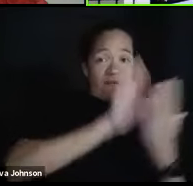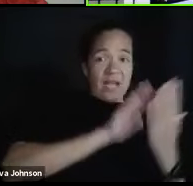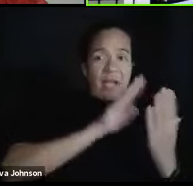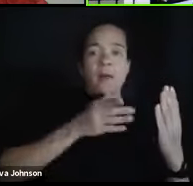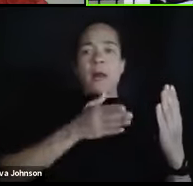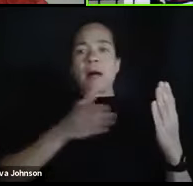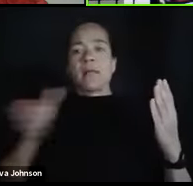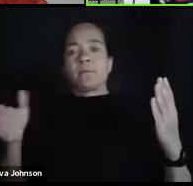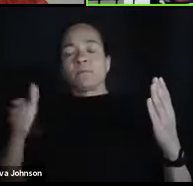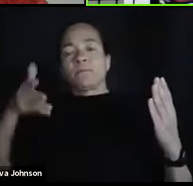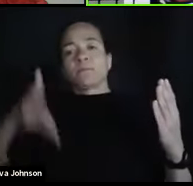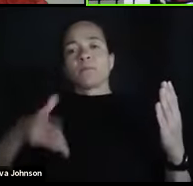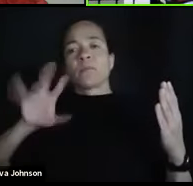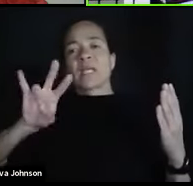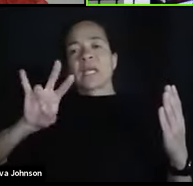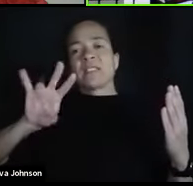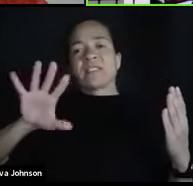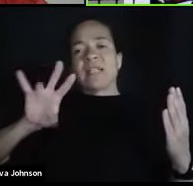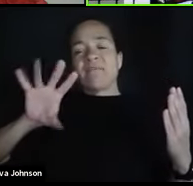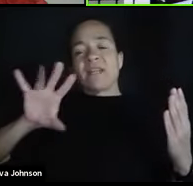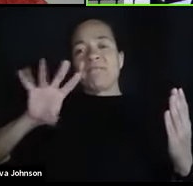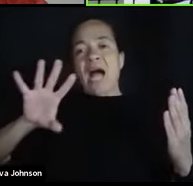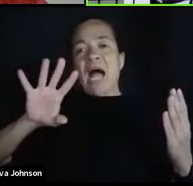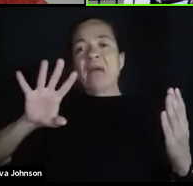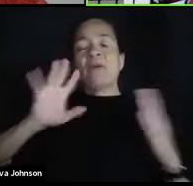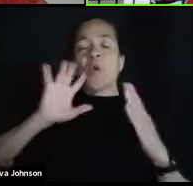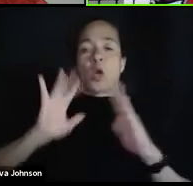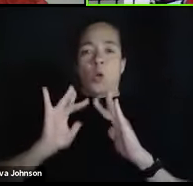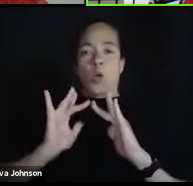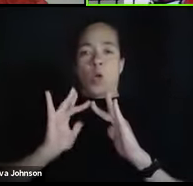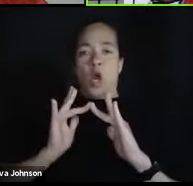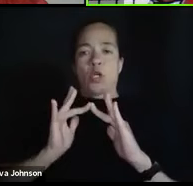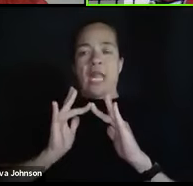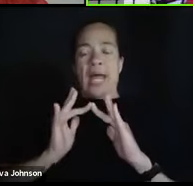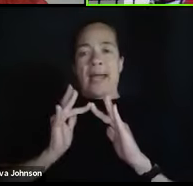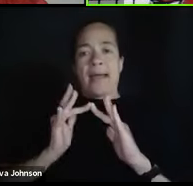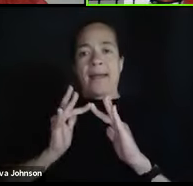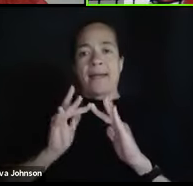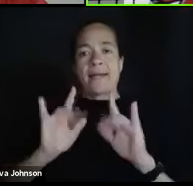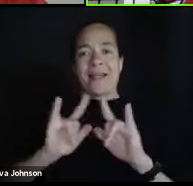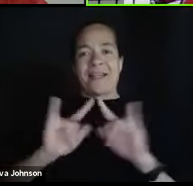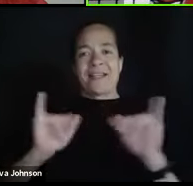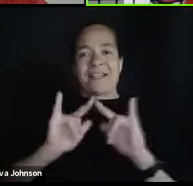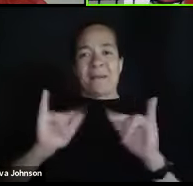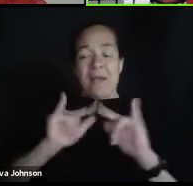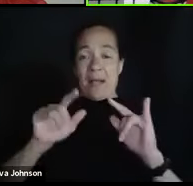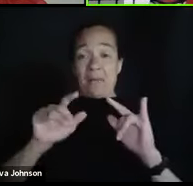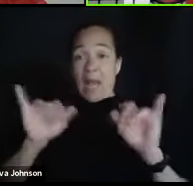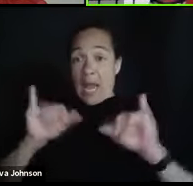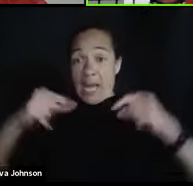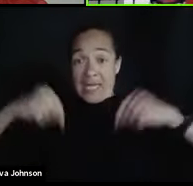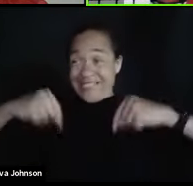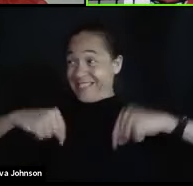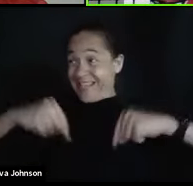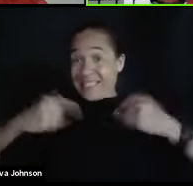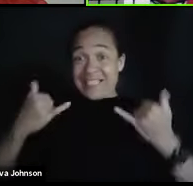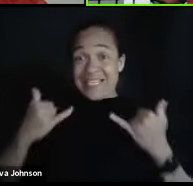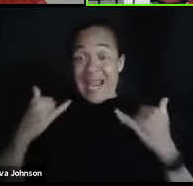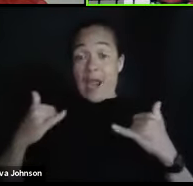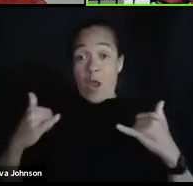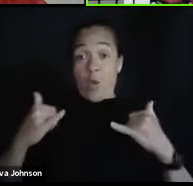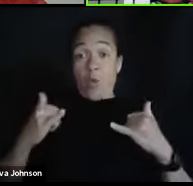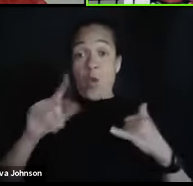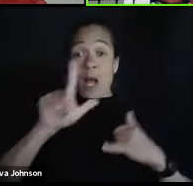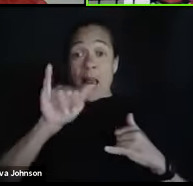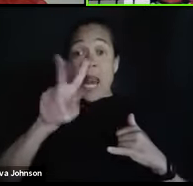synchronously, meaning the way you are streaming the Facebook session live now, you